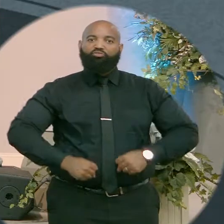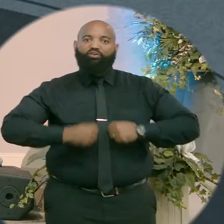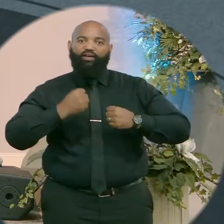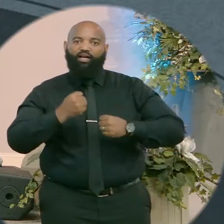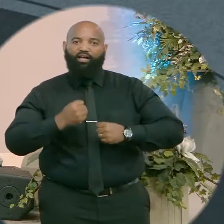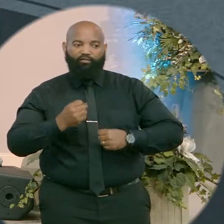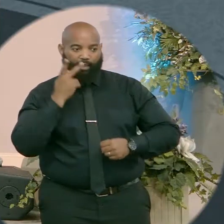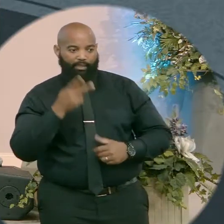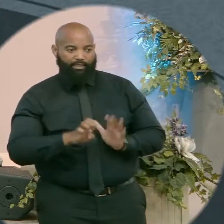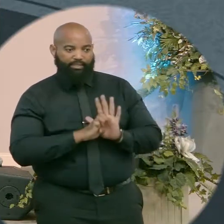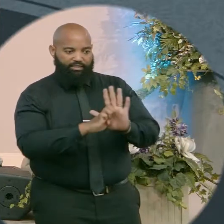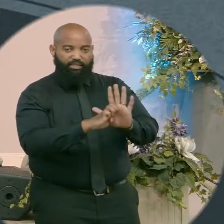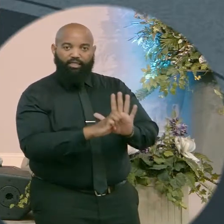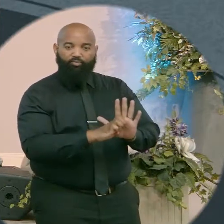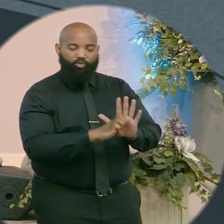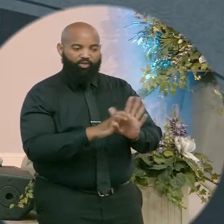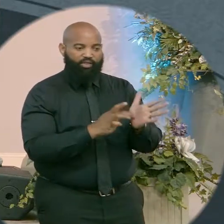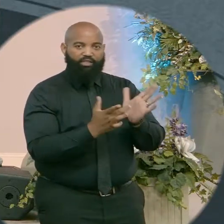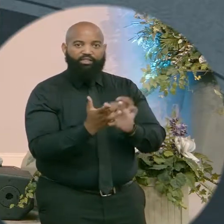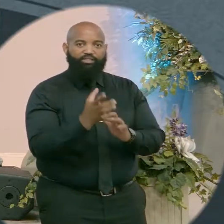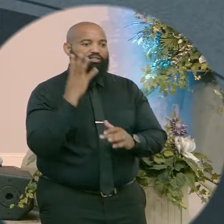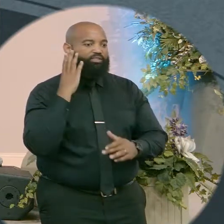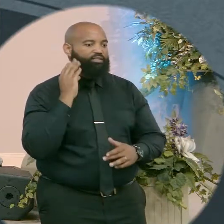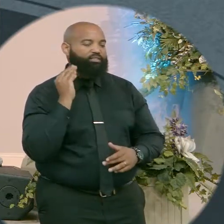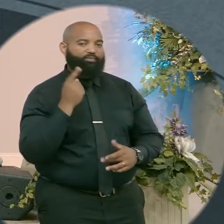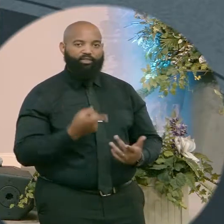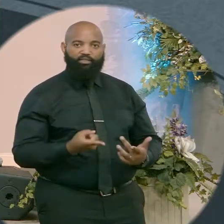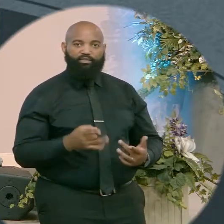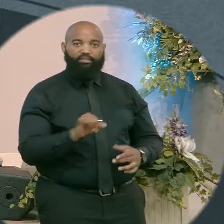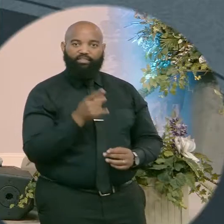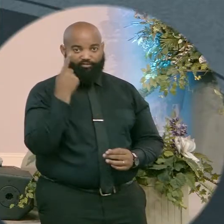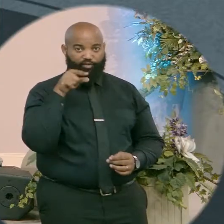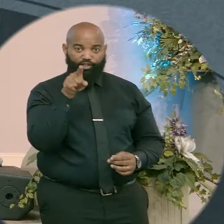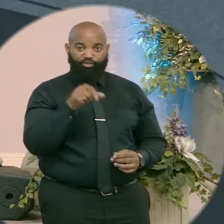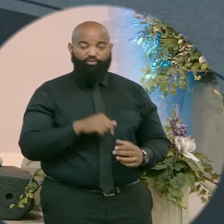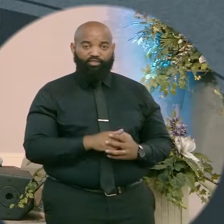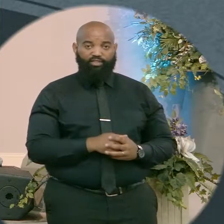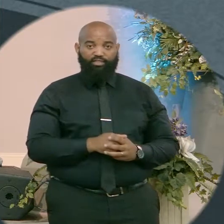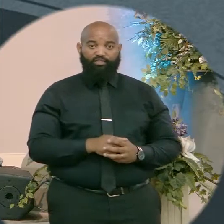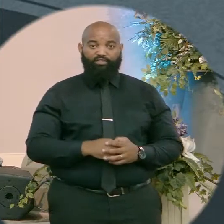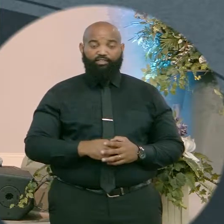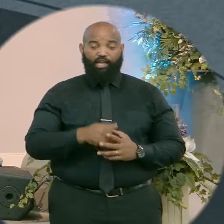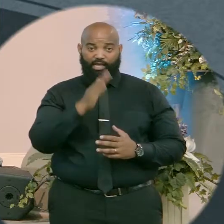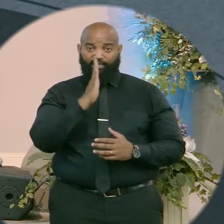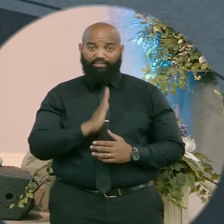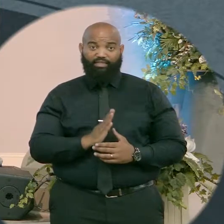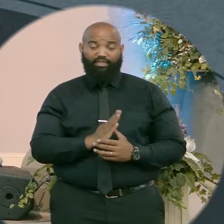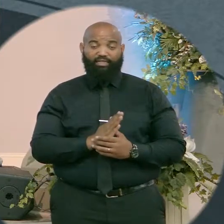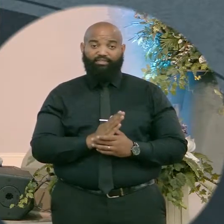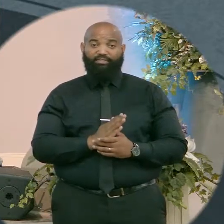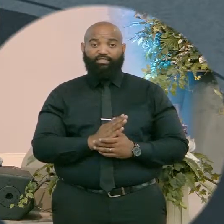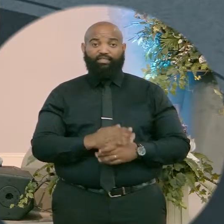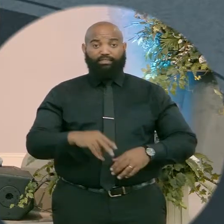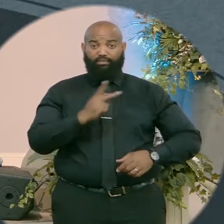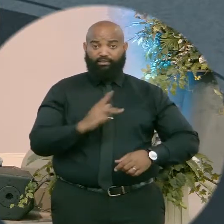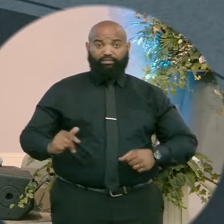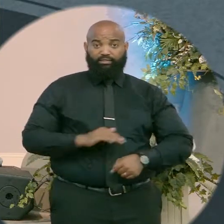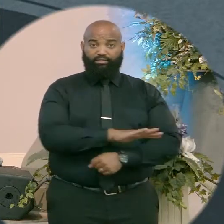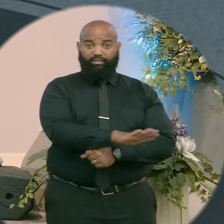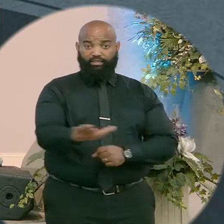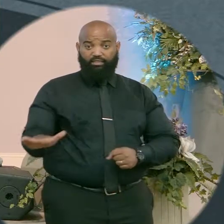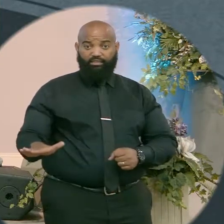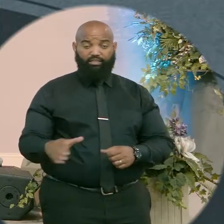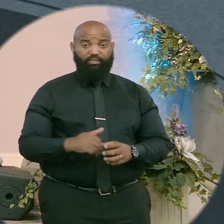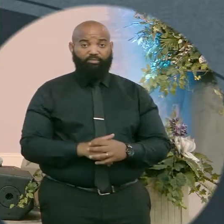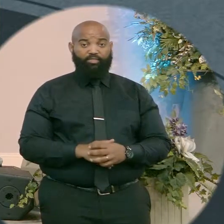us we could go to kingdom school and I had no test. But see, the kingdom of God ain't like the school system. You know, the school system say no